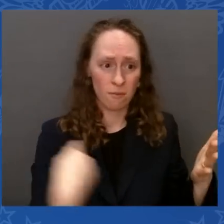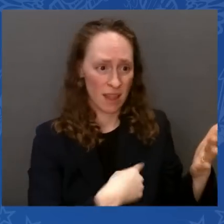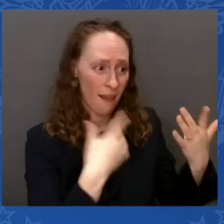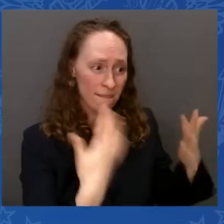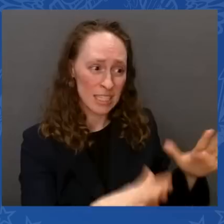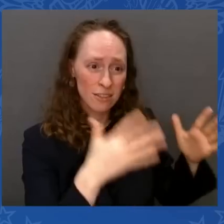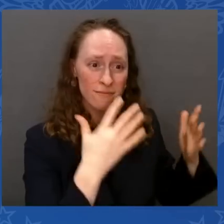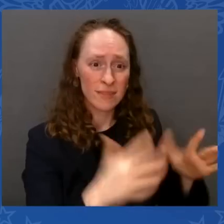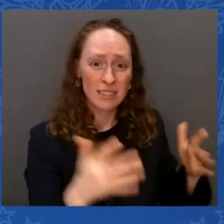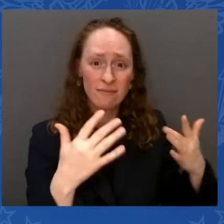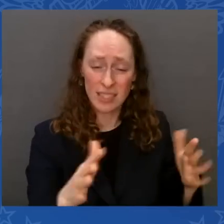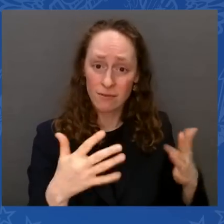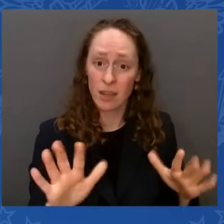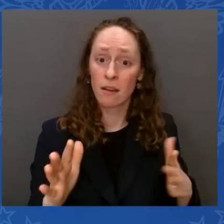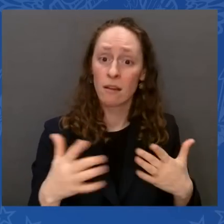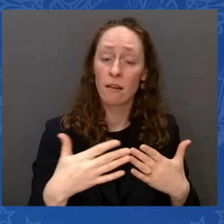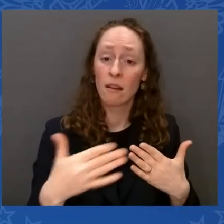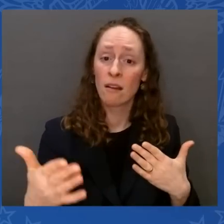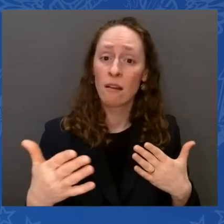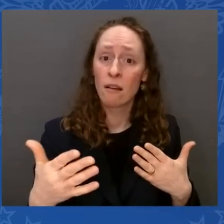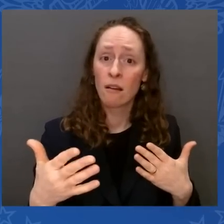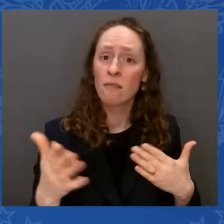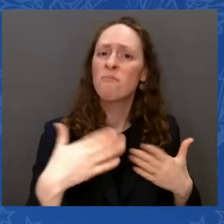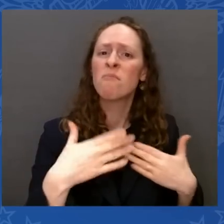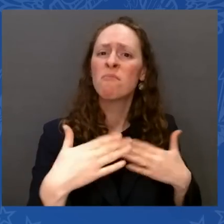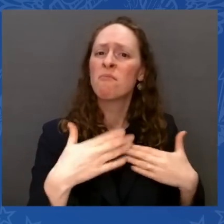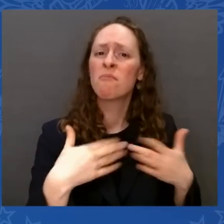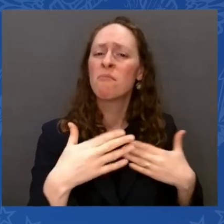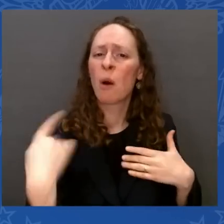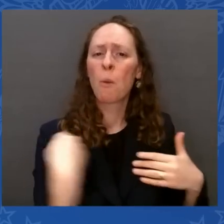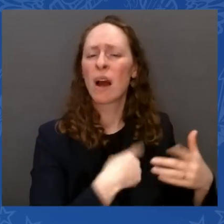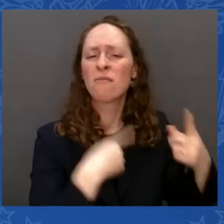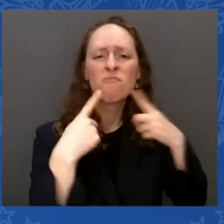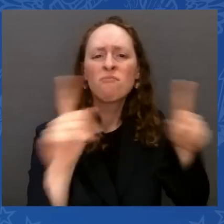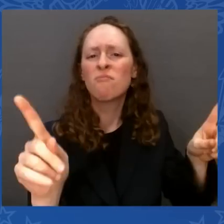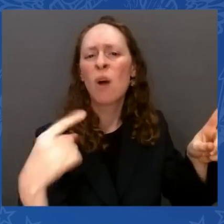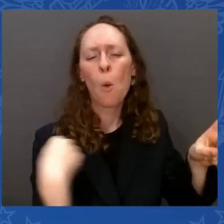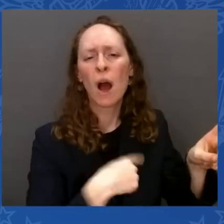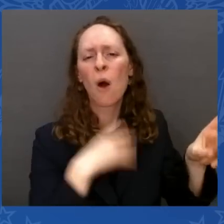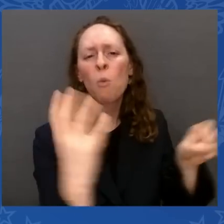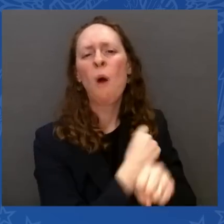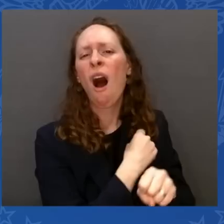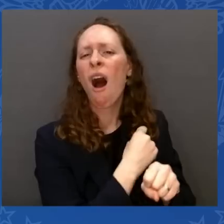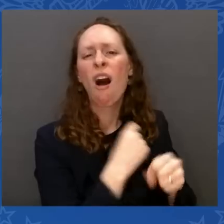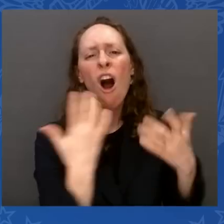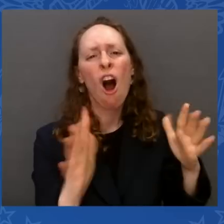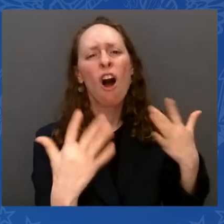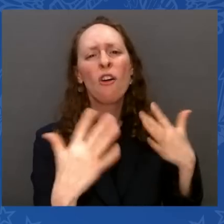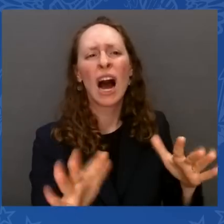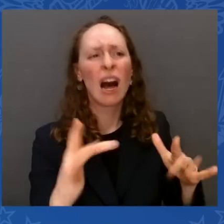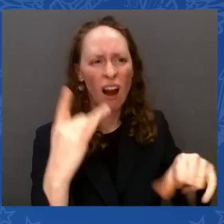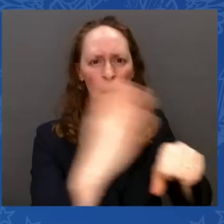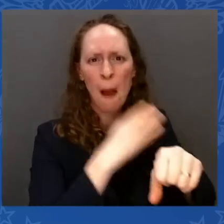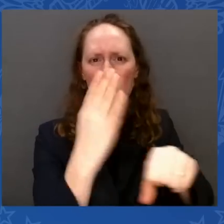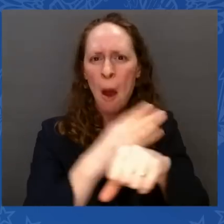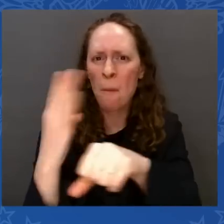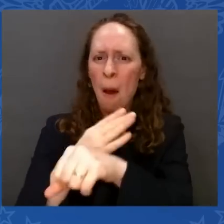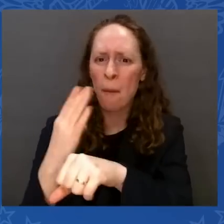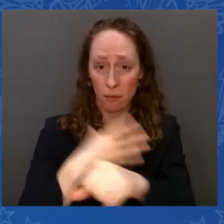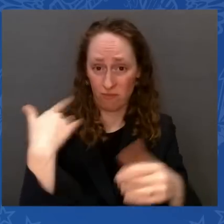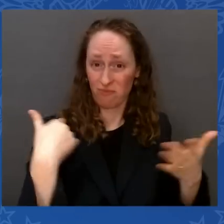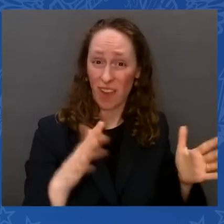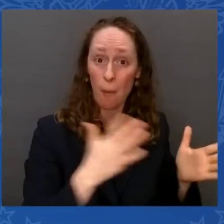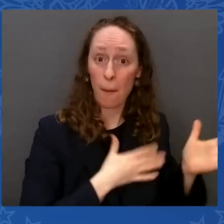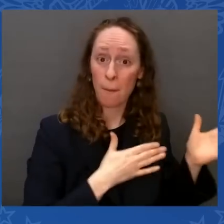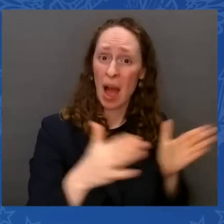breakings over — there's over 20,000 projects already have already been funded. Bridges that are a billion — $200 million — I